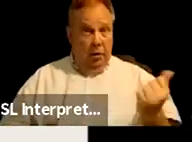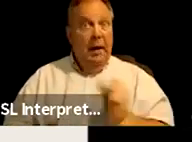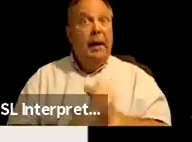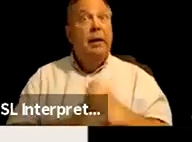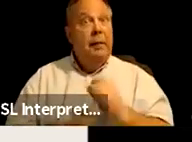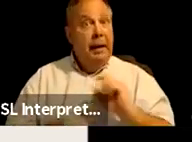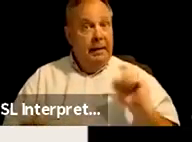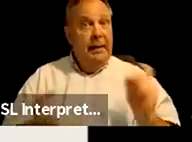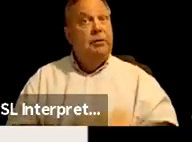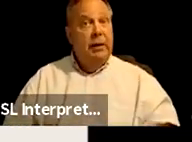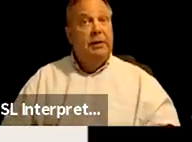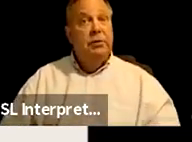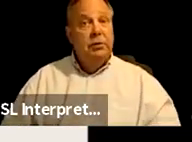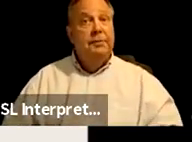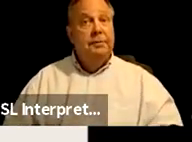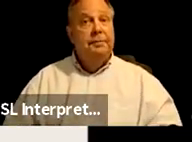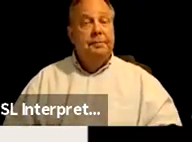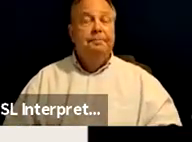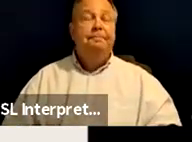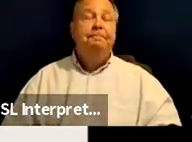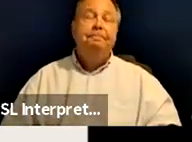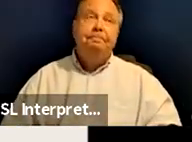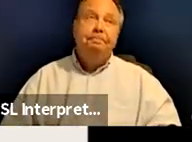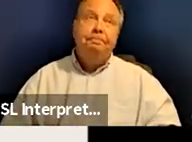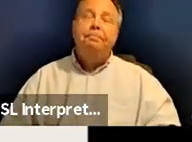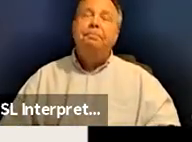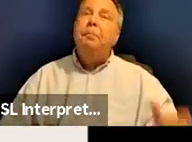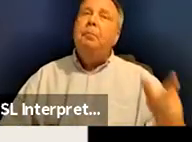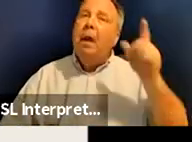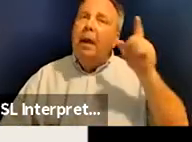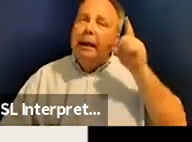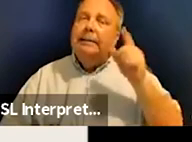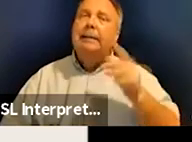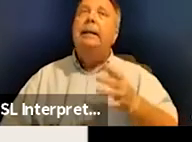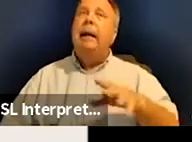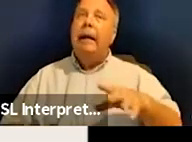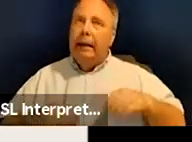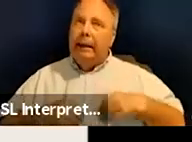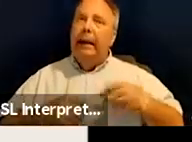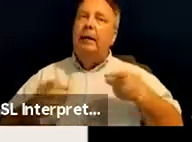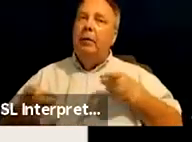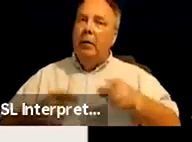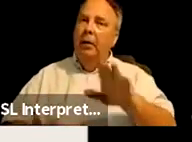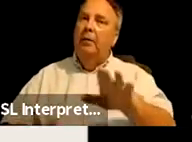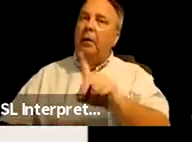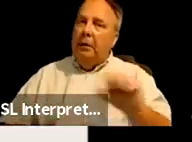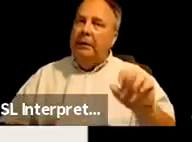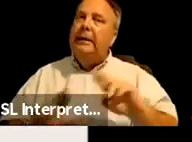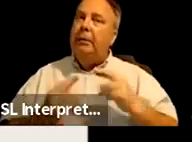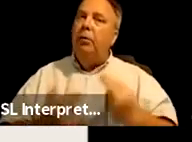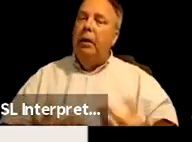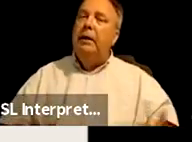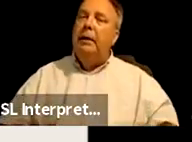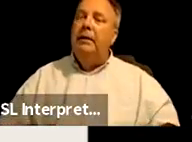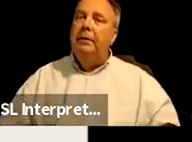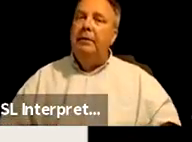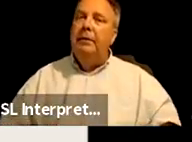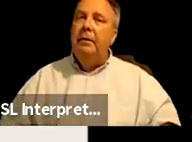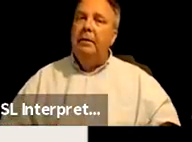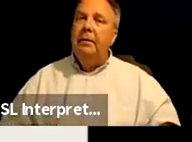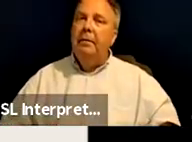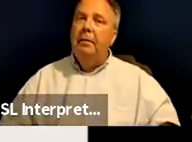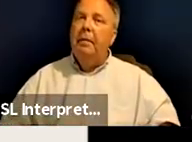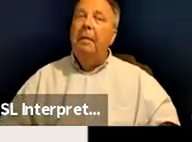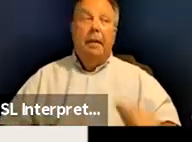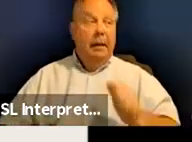that change. Um, listen and take direction from your disabled relatives. You know, self